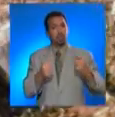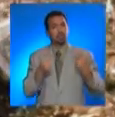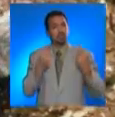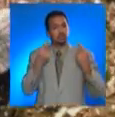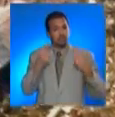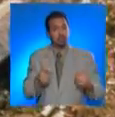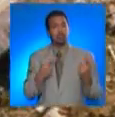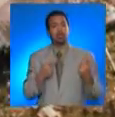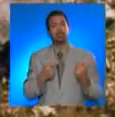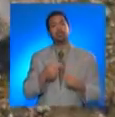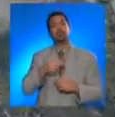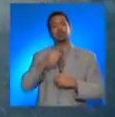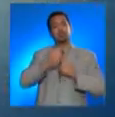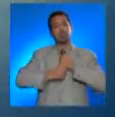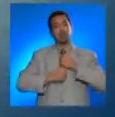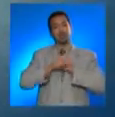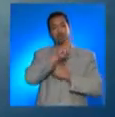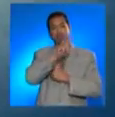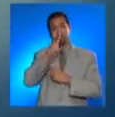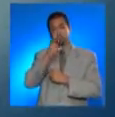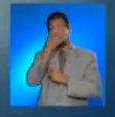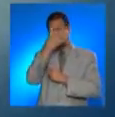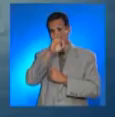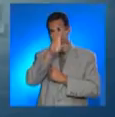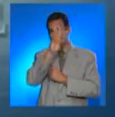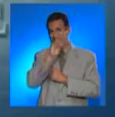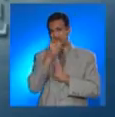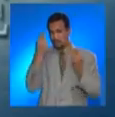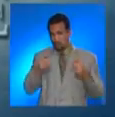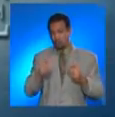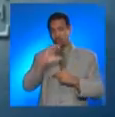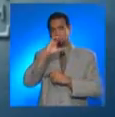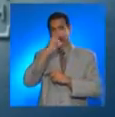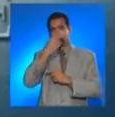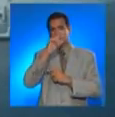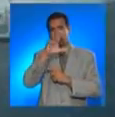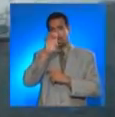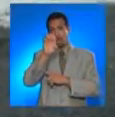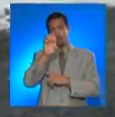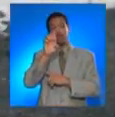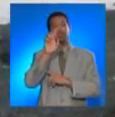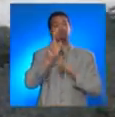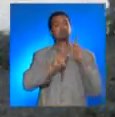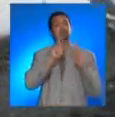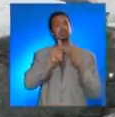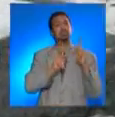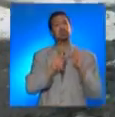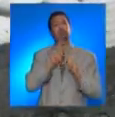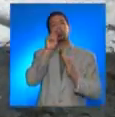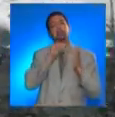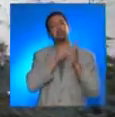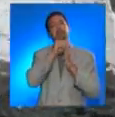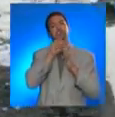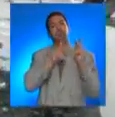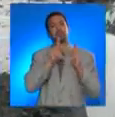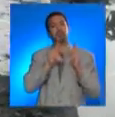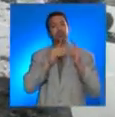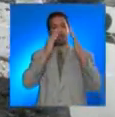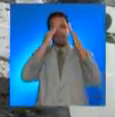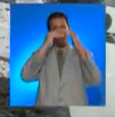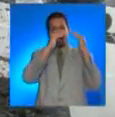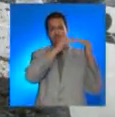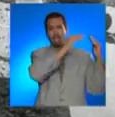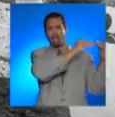the 20th century took place on May 22, 1960, in Chile. It left more than 2 million people homeless and